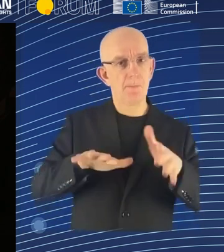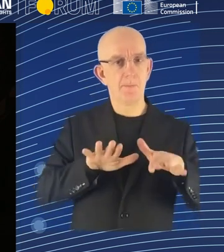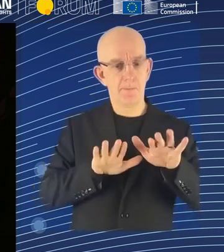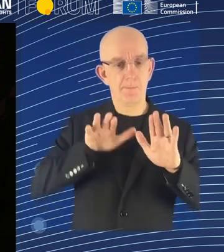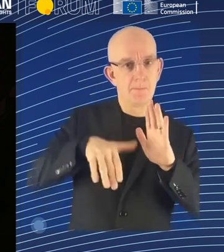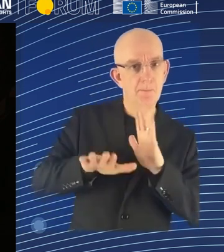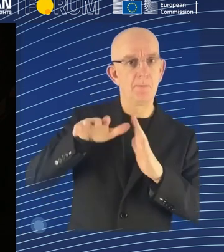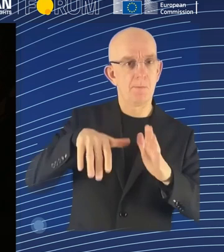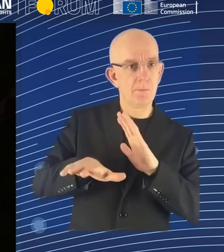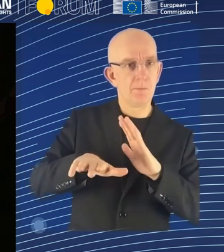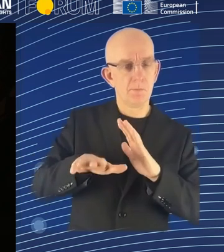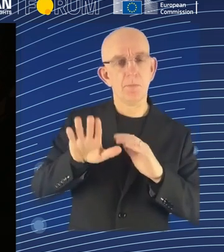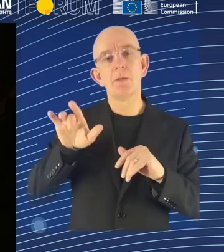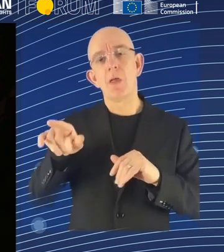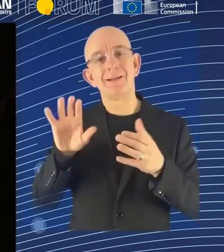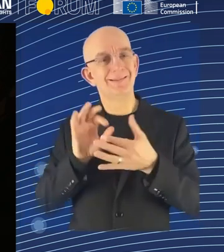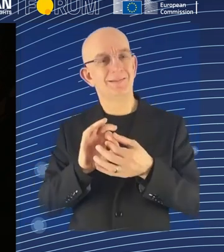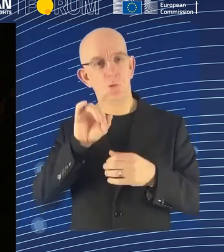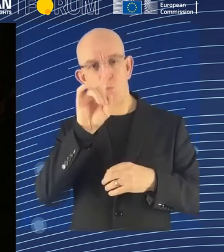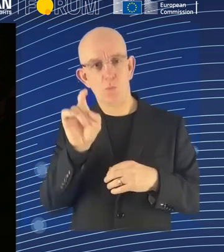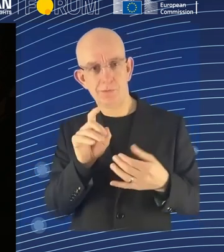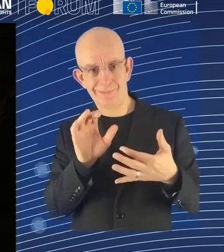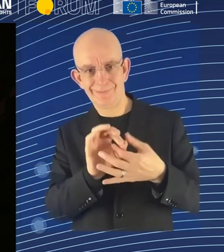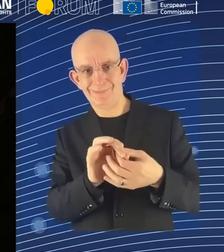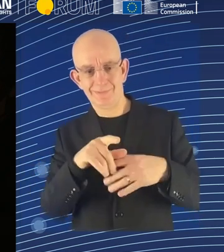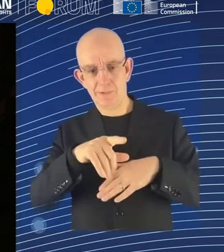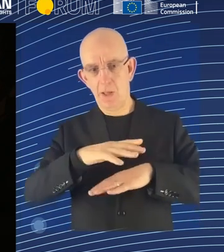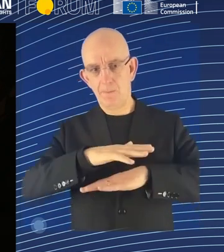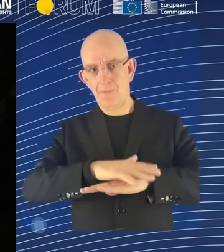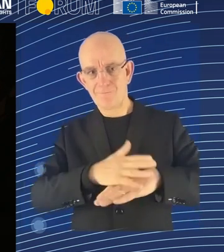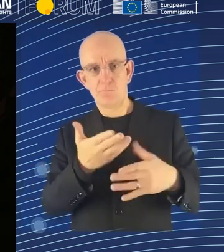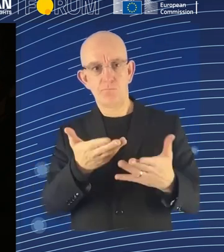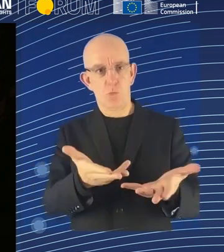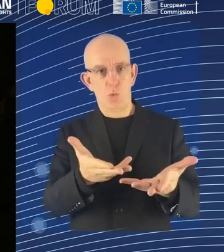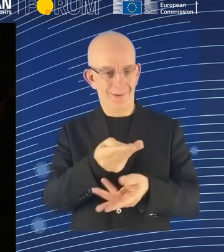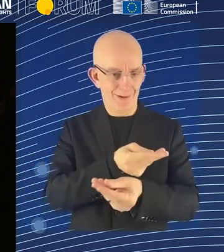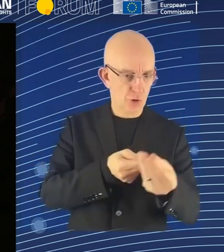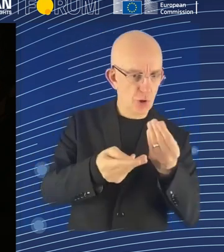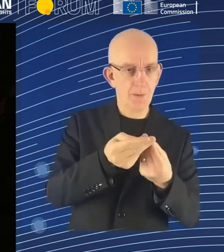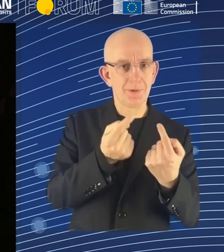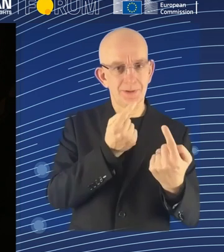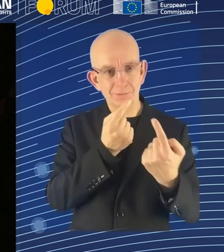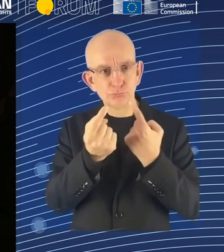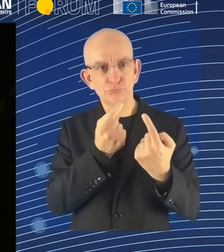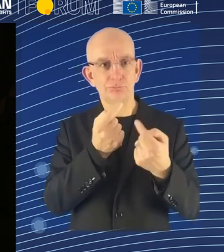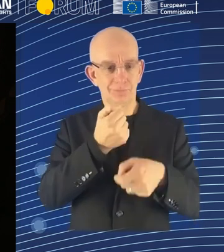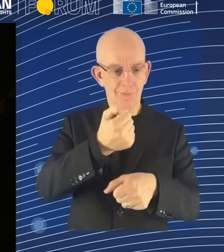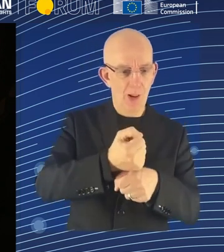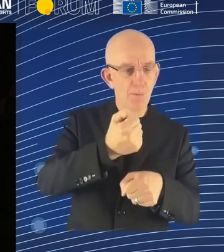both in Europe and in the U.S., and especially in California. But we know, for example, that companies like Uber and Amazon